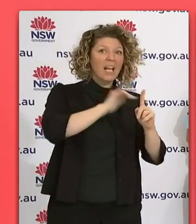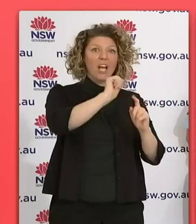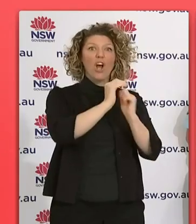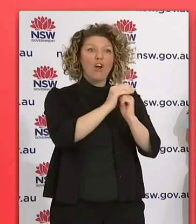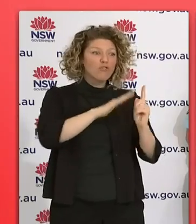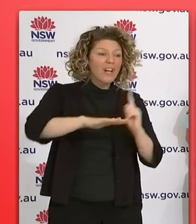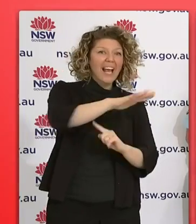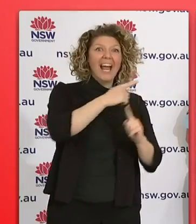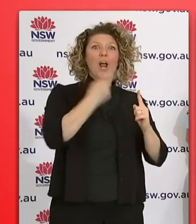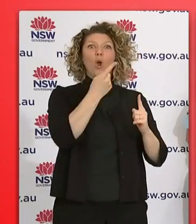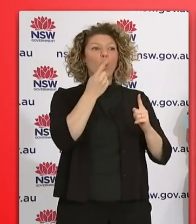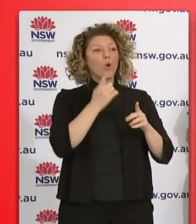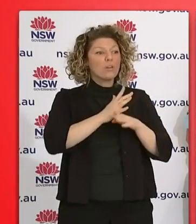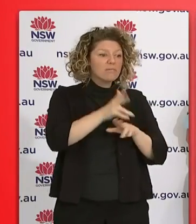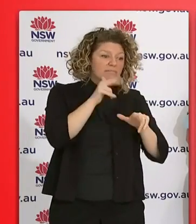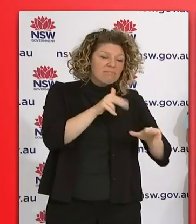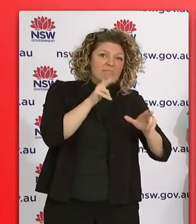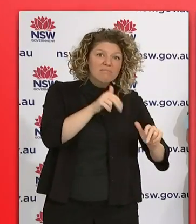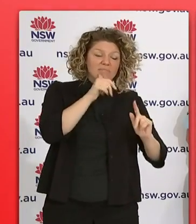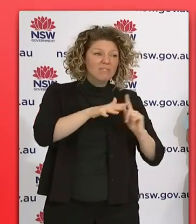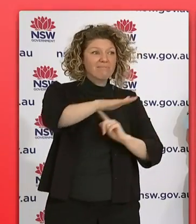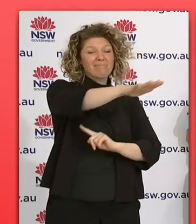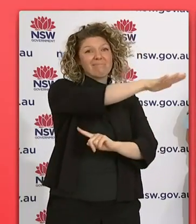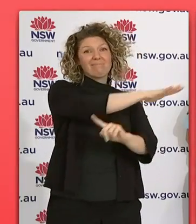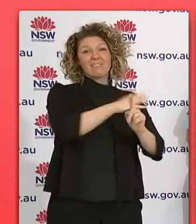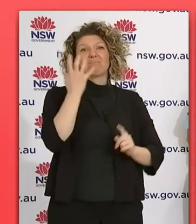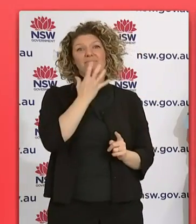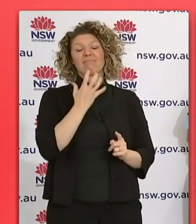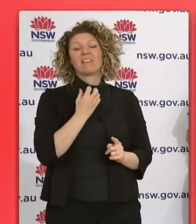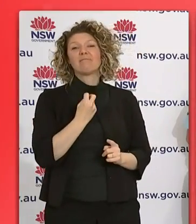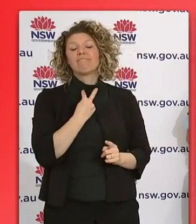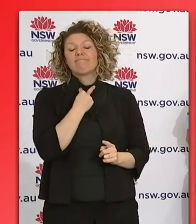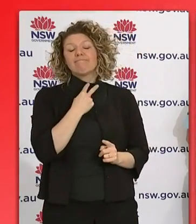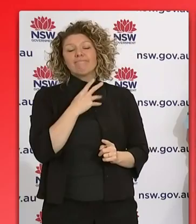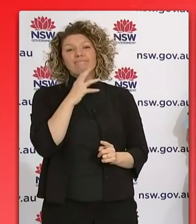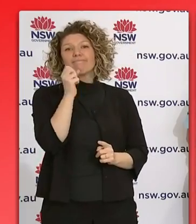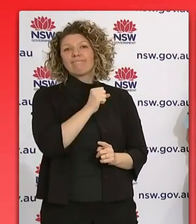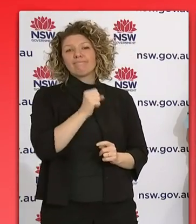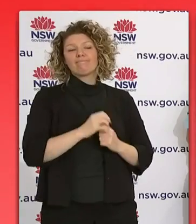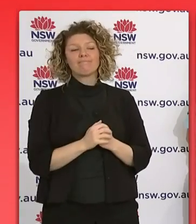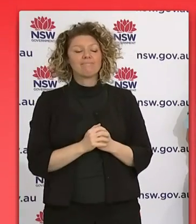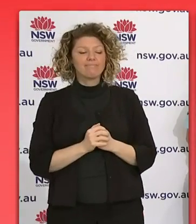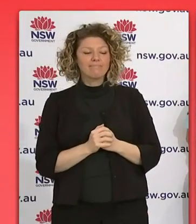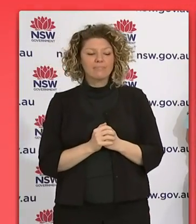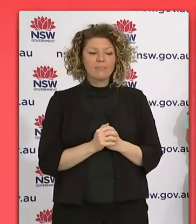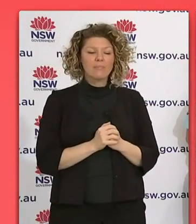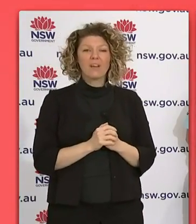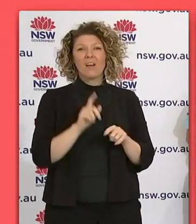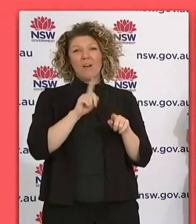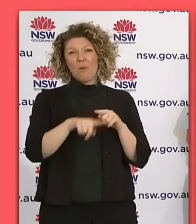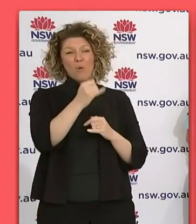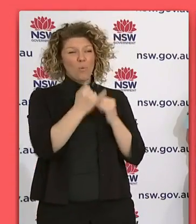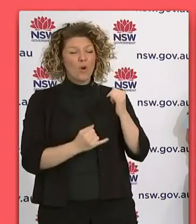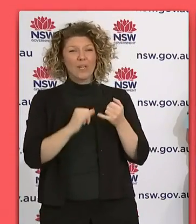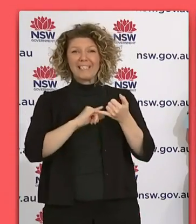we extend our heartfelt thoughts to all of them. The main challenges remain western Sydney and south-western Sydney. And whilst, again,